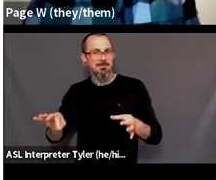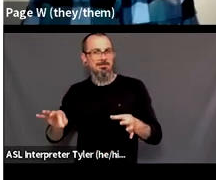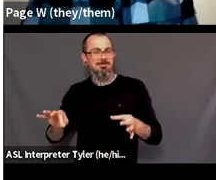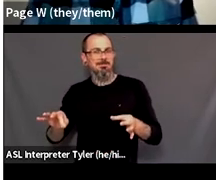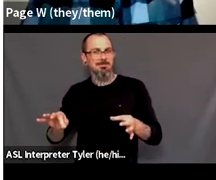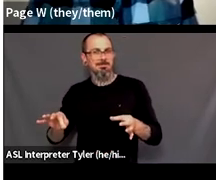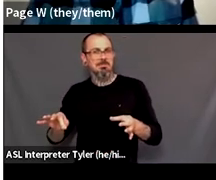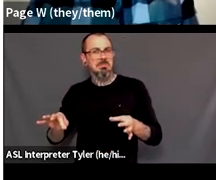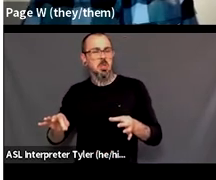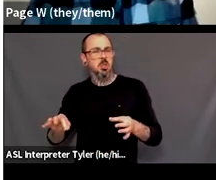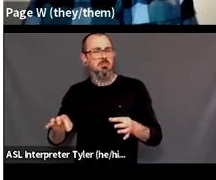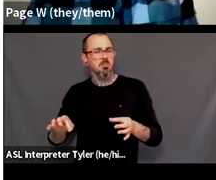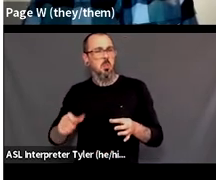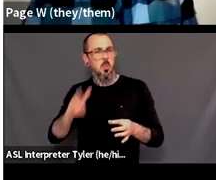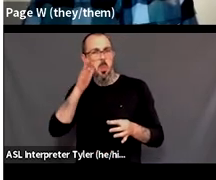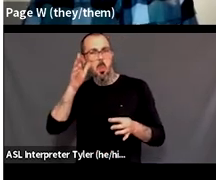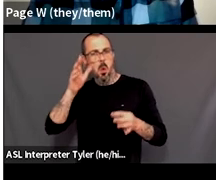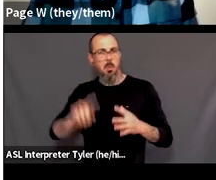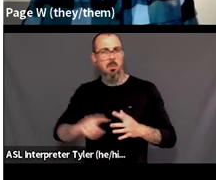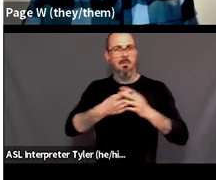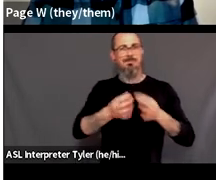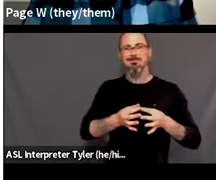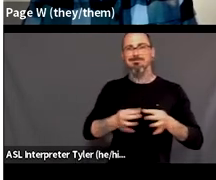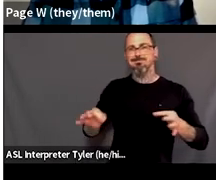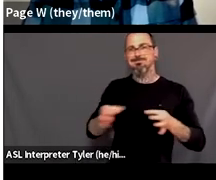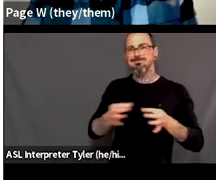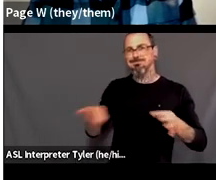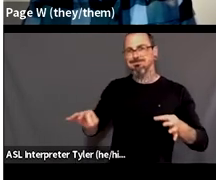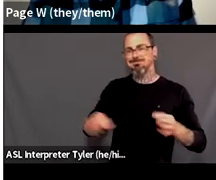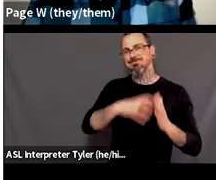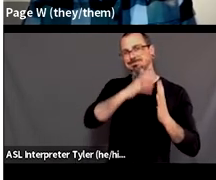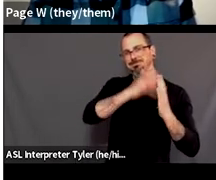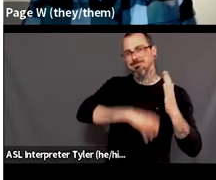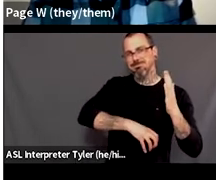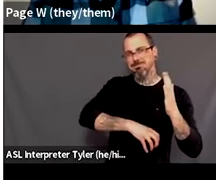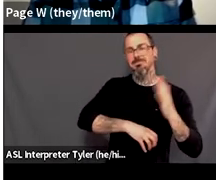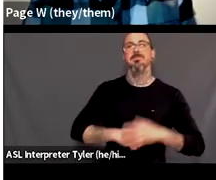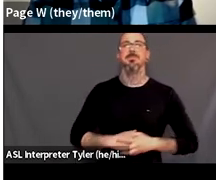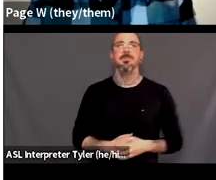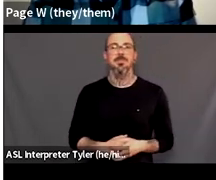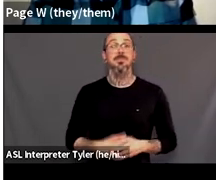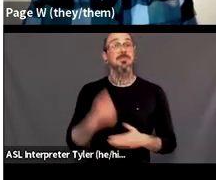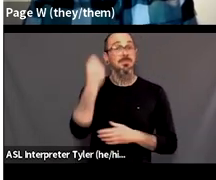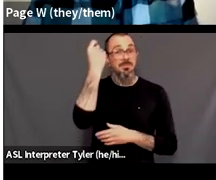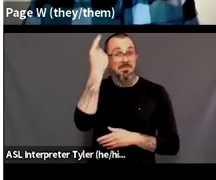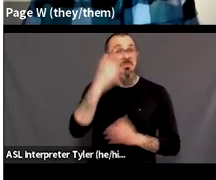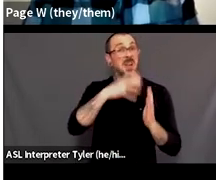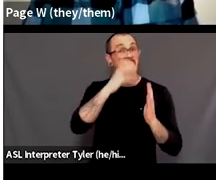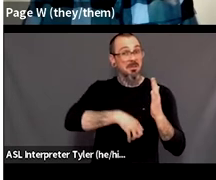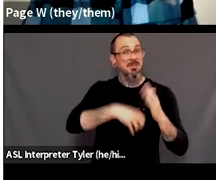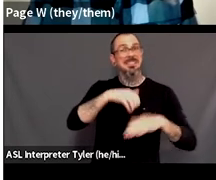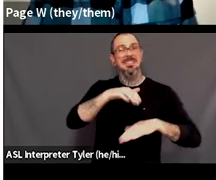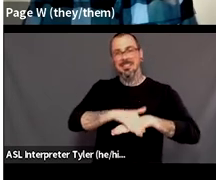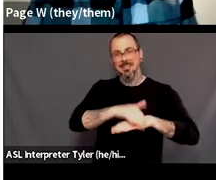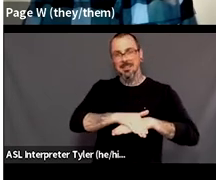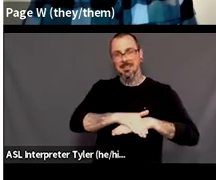then that should pop the transcription up on your screen and the transcription is in english we